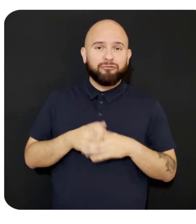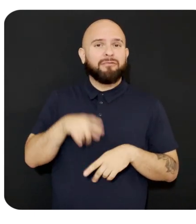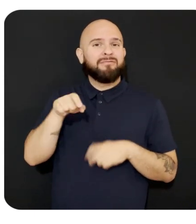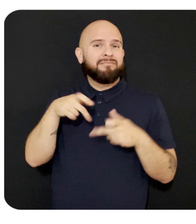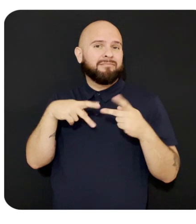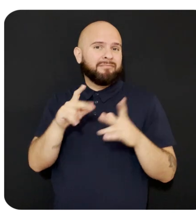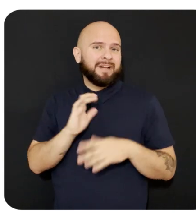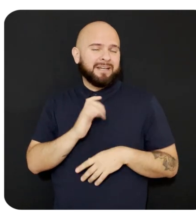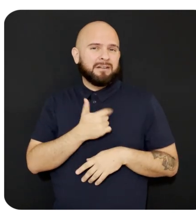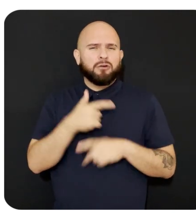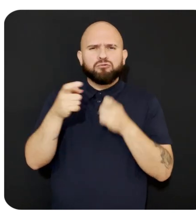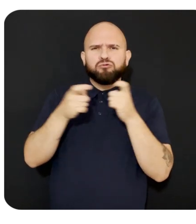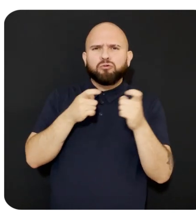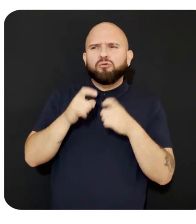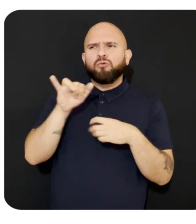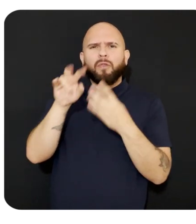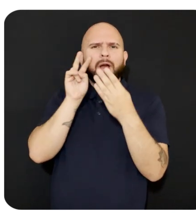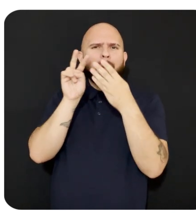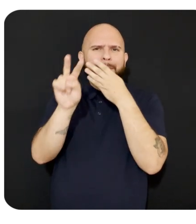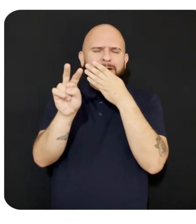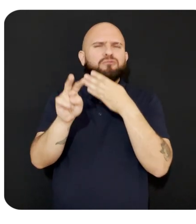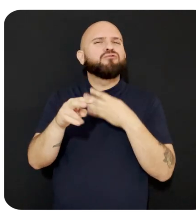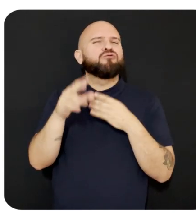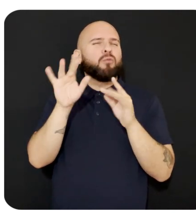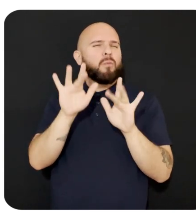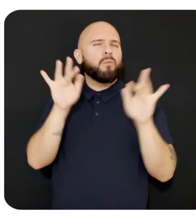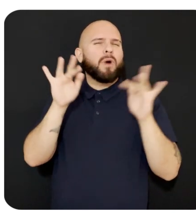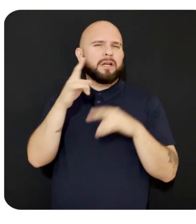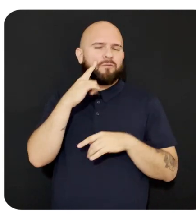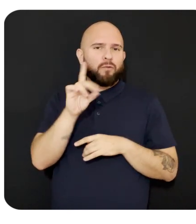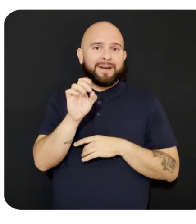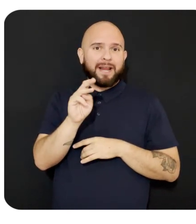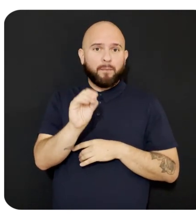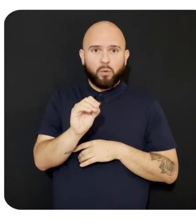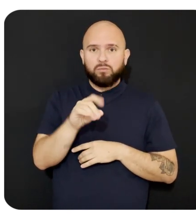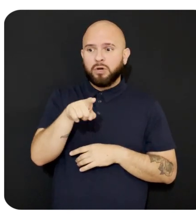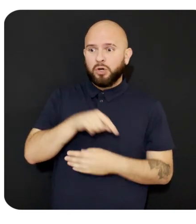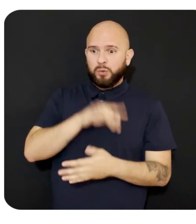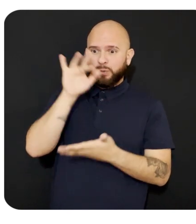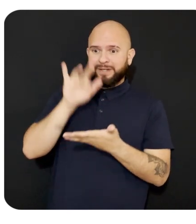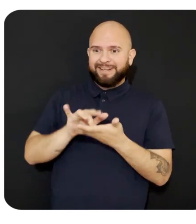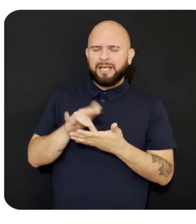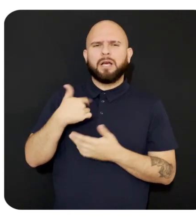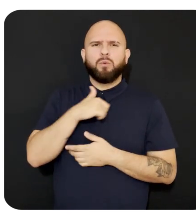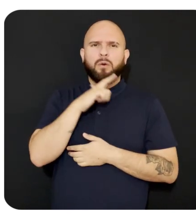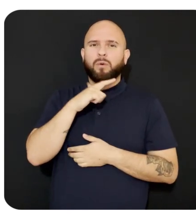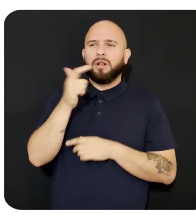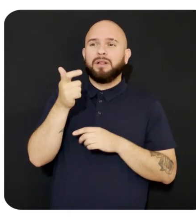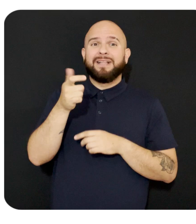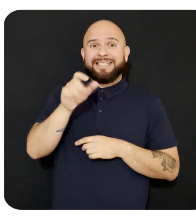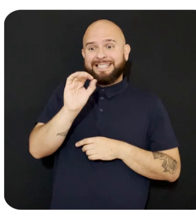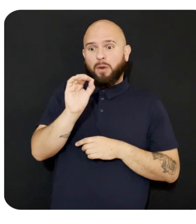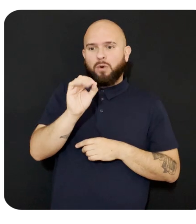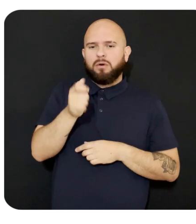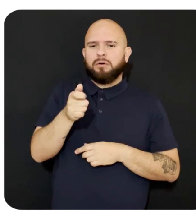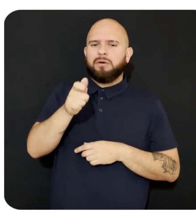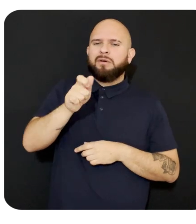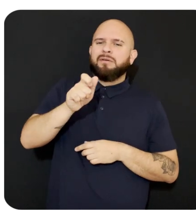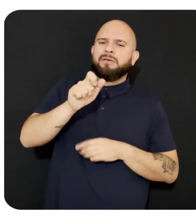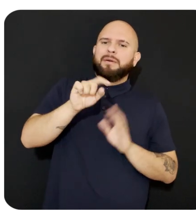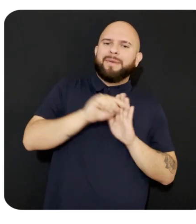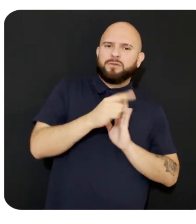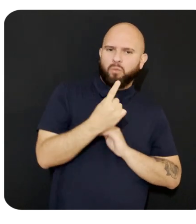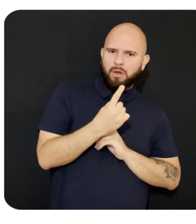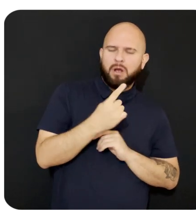control the pass-through brightness for the demo. When a button is pressed, we will slowly decrease it from 0 to minus 1 and then wrap back around.